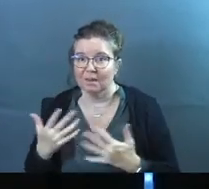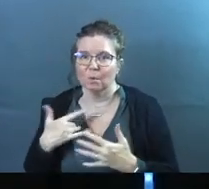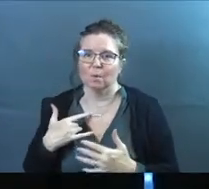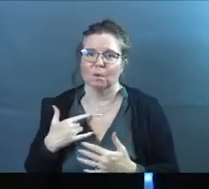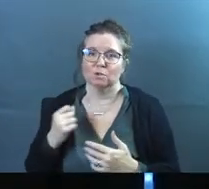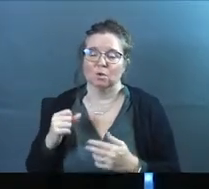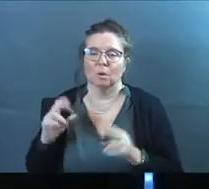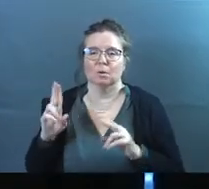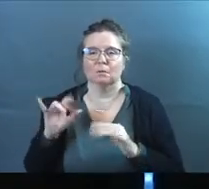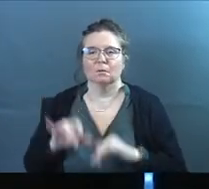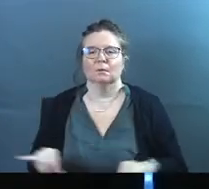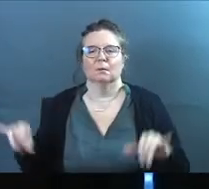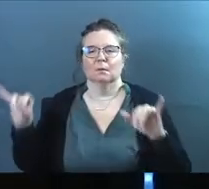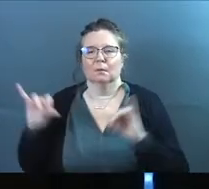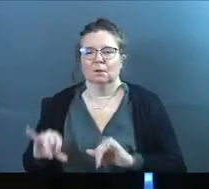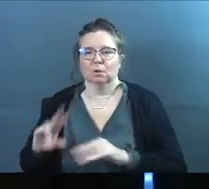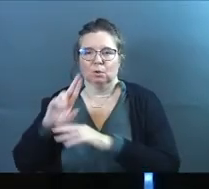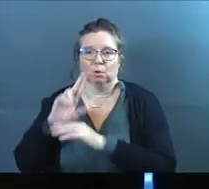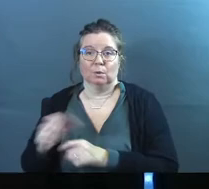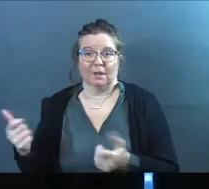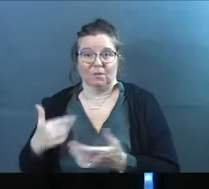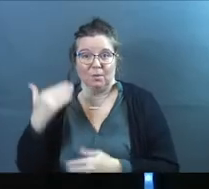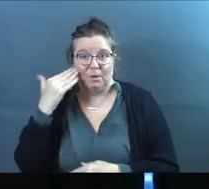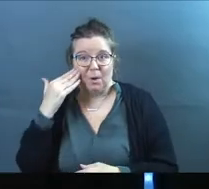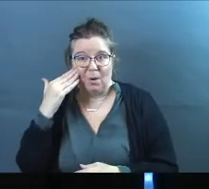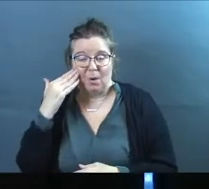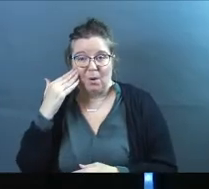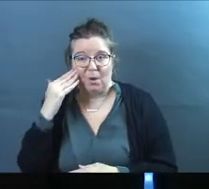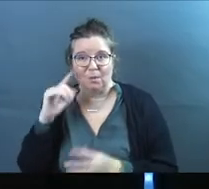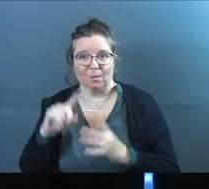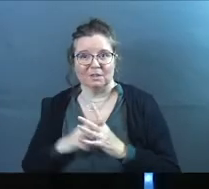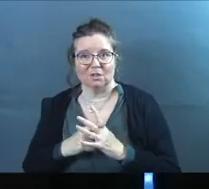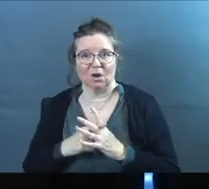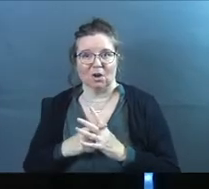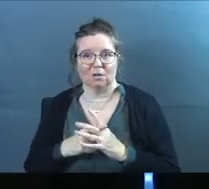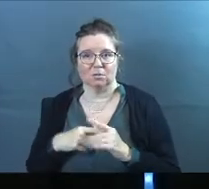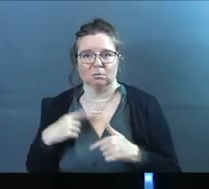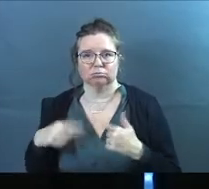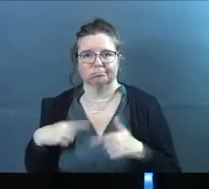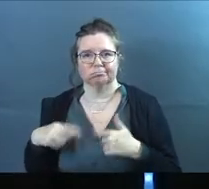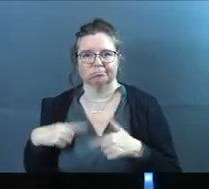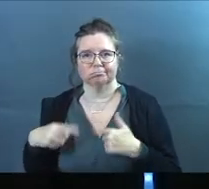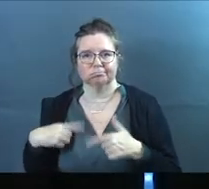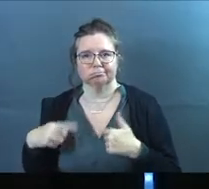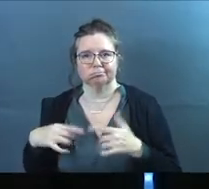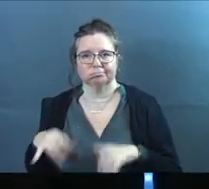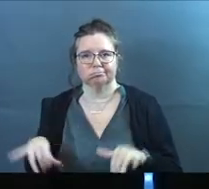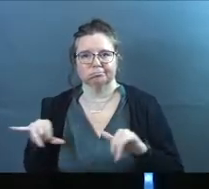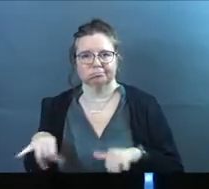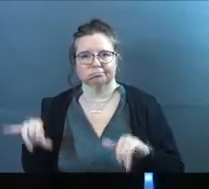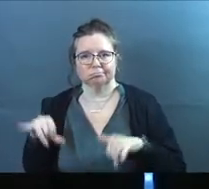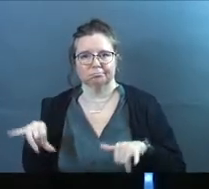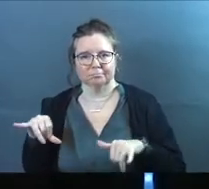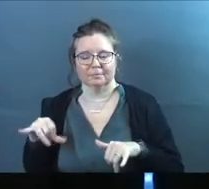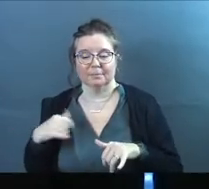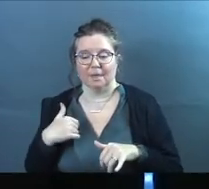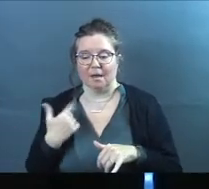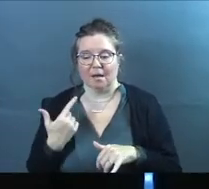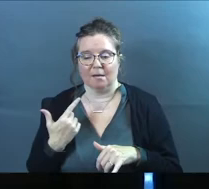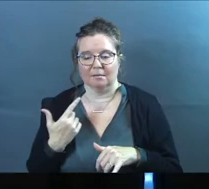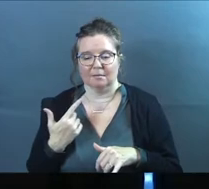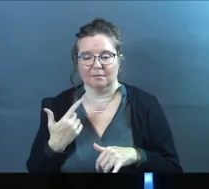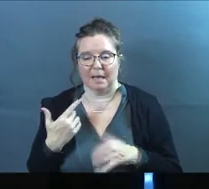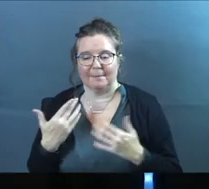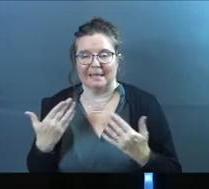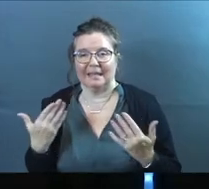We get so used to all the things that we know that we kind of just start to spin our wheels and go through the motions. It's like, I'm just kind of